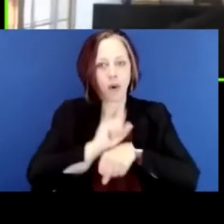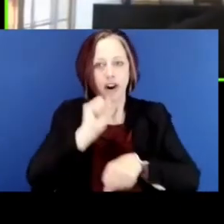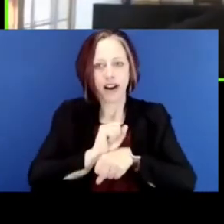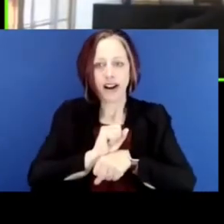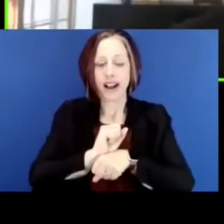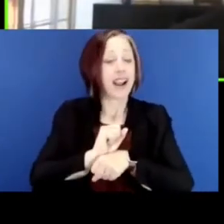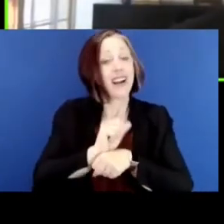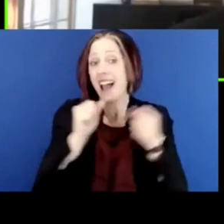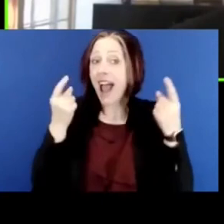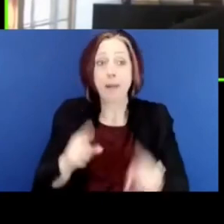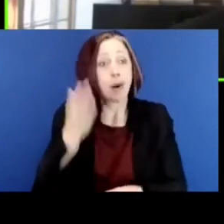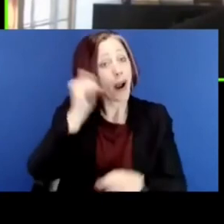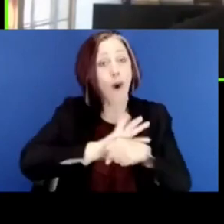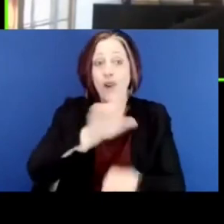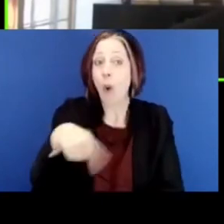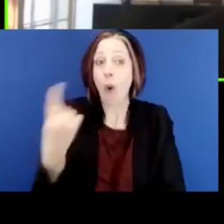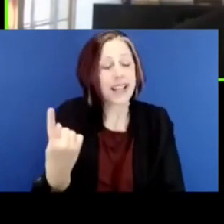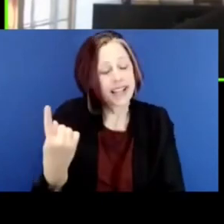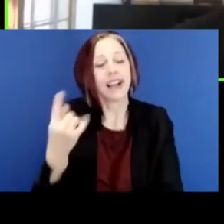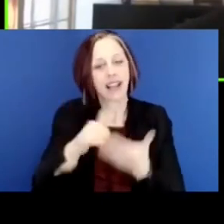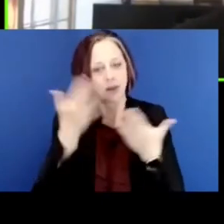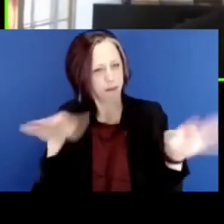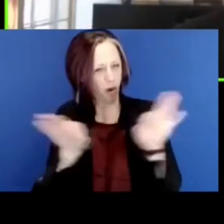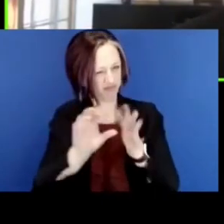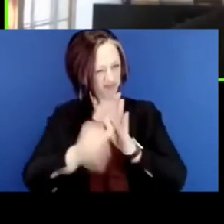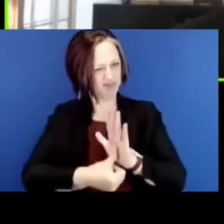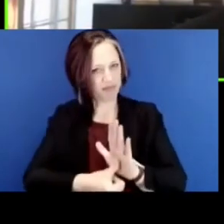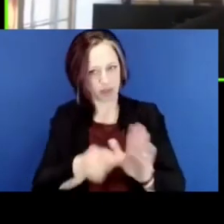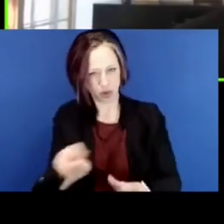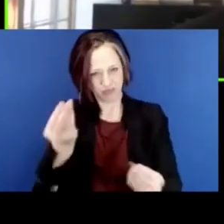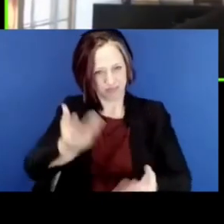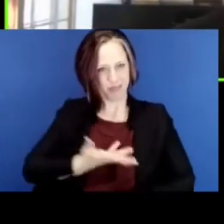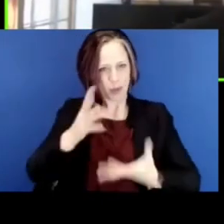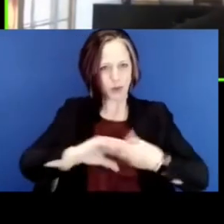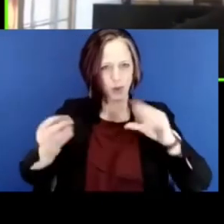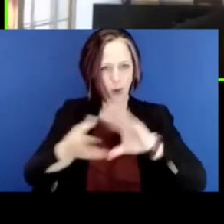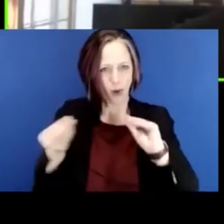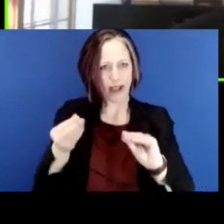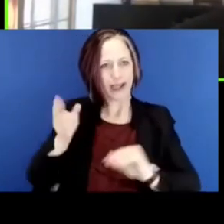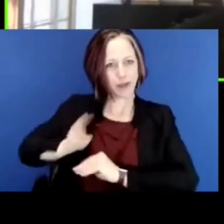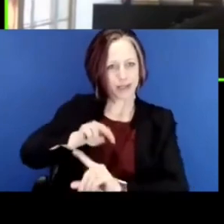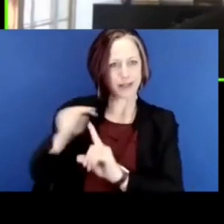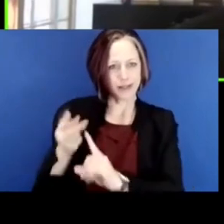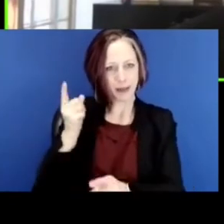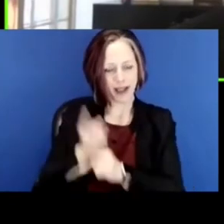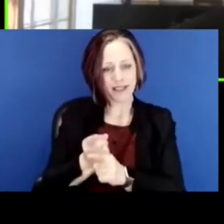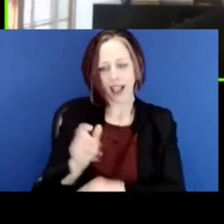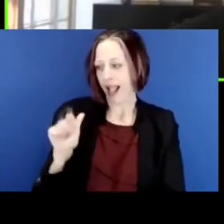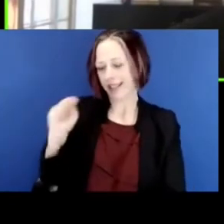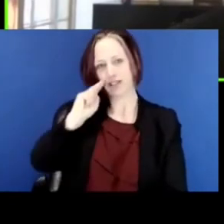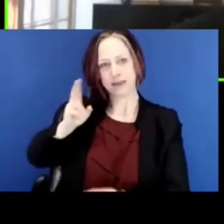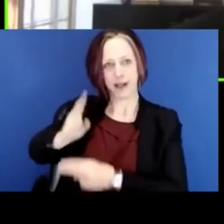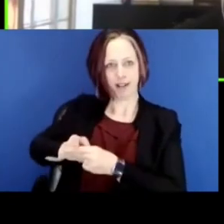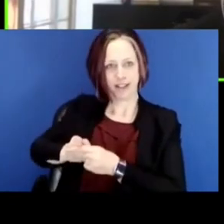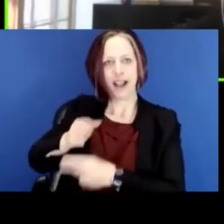didn't just happen because of COVID. That's what is important about you telling this story in a historical context, as Alan has provided,